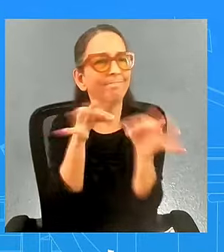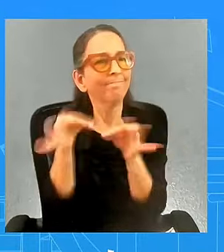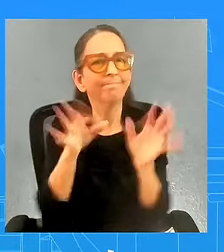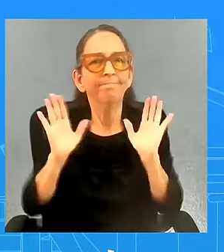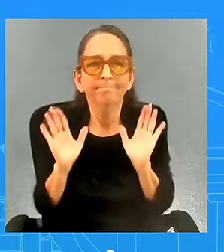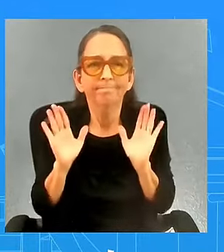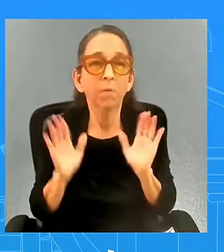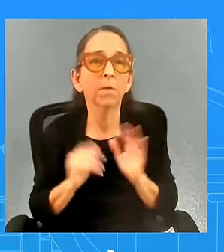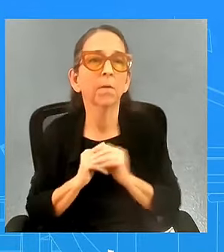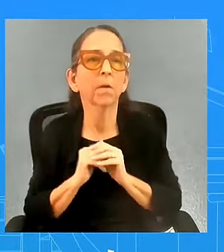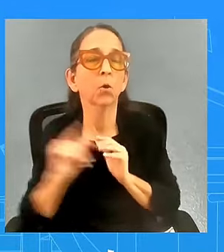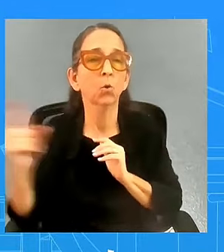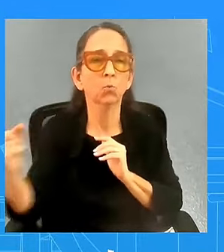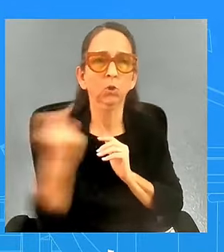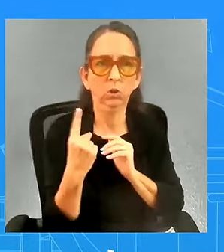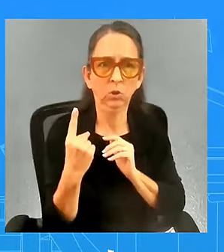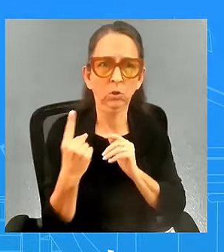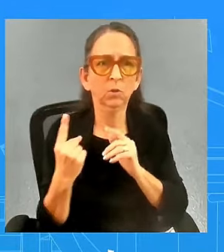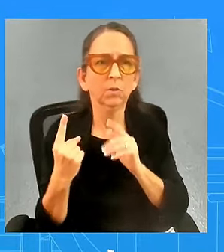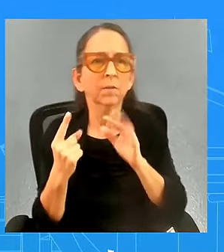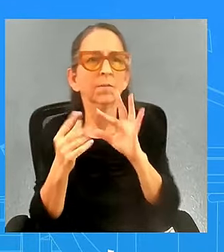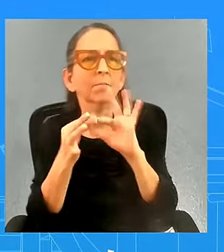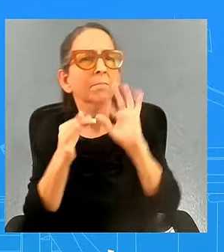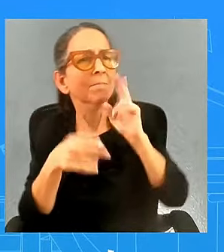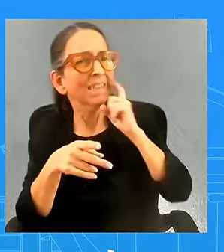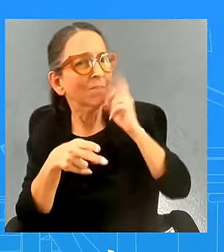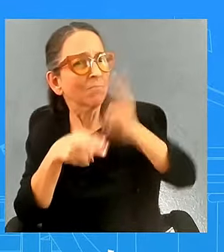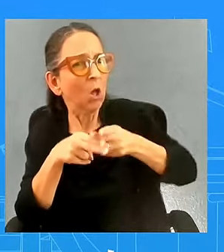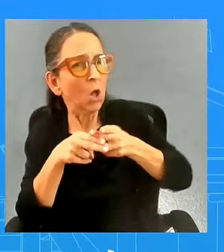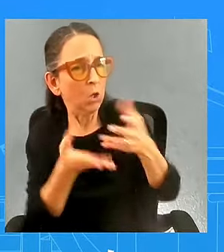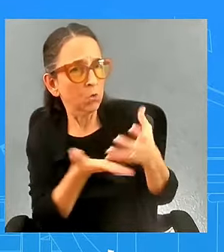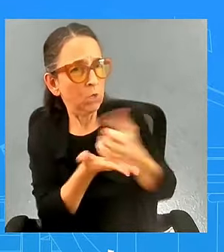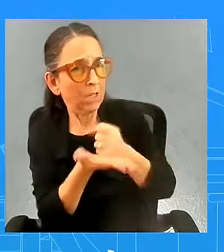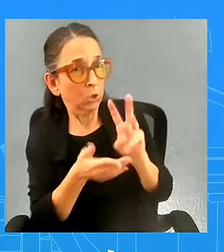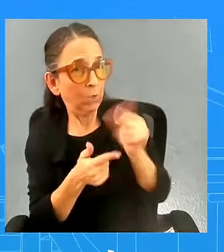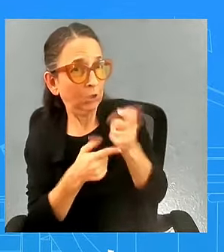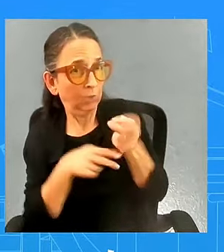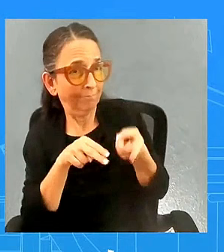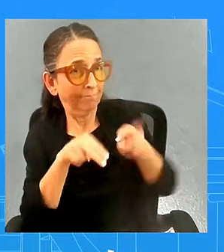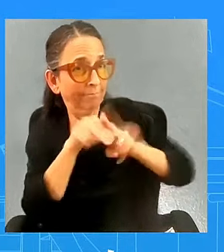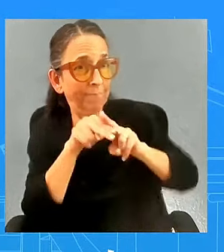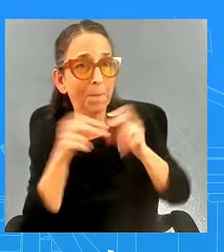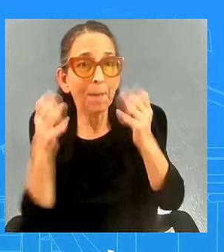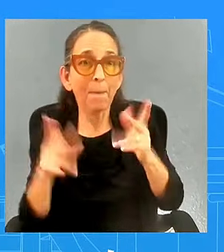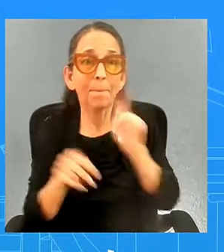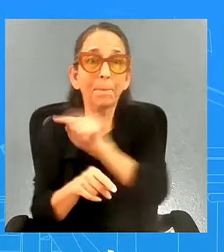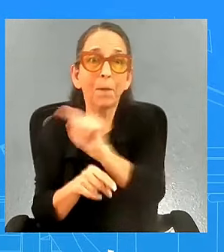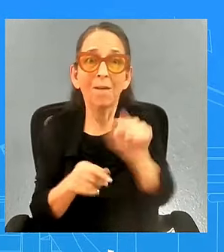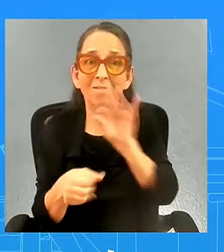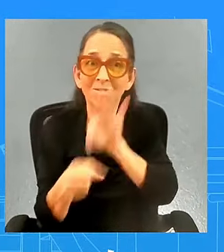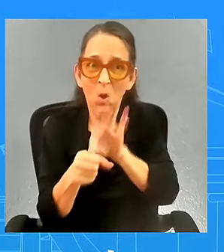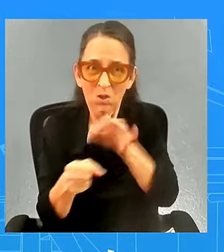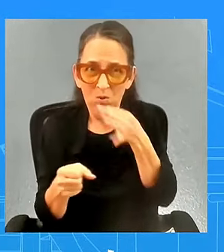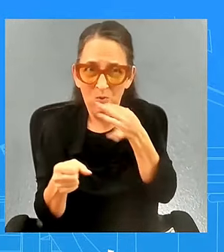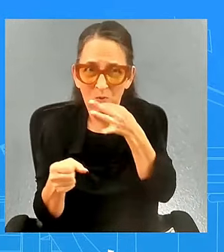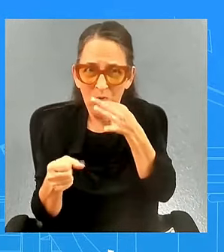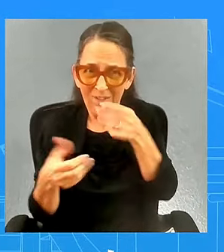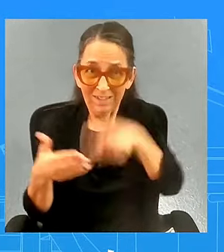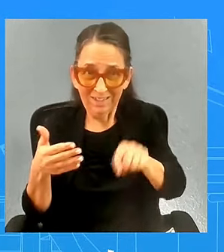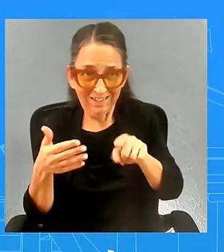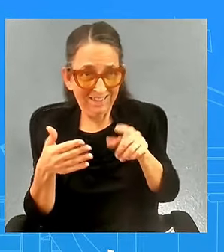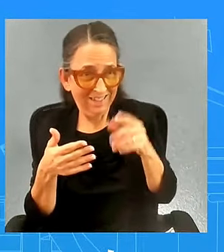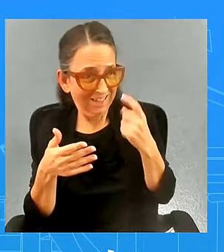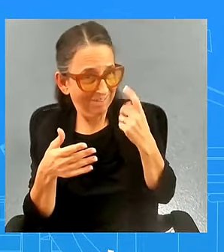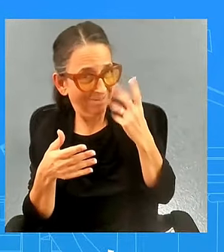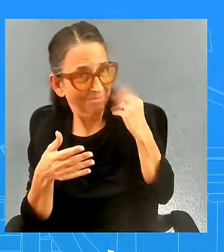the recent wage growth but as many americans are going to be heading to the polls and voting based on what they've experienced and what they are feeling when do